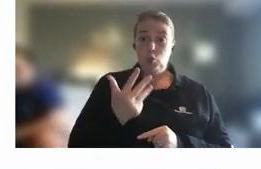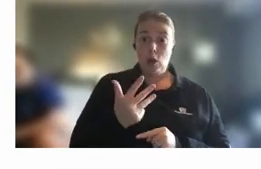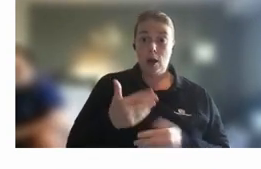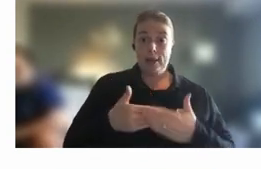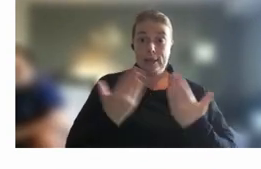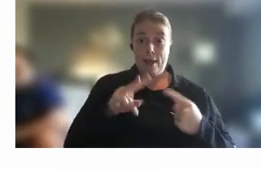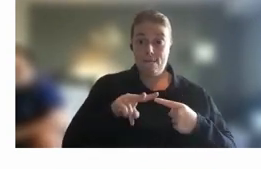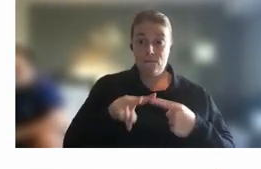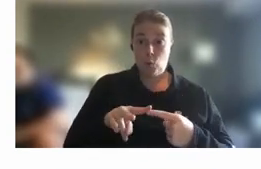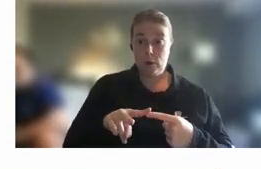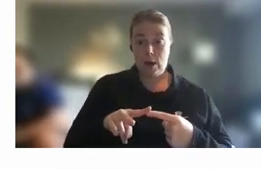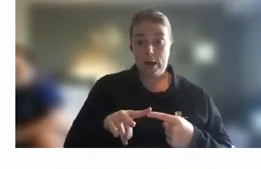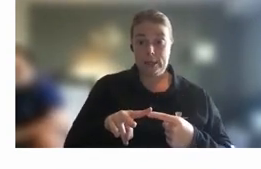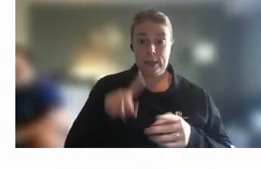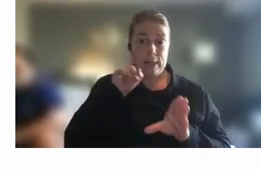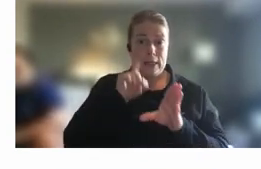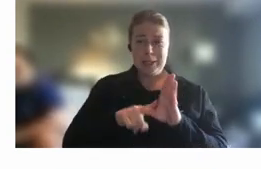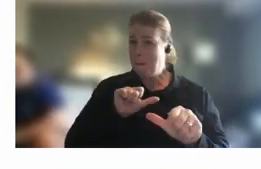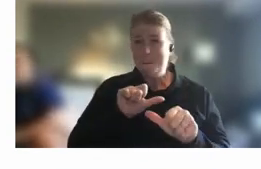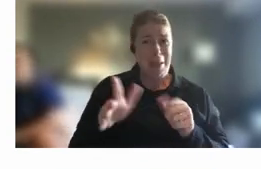best thing i've ever done say that again